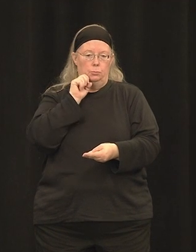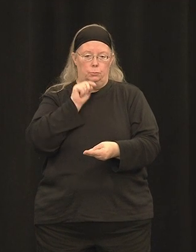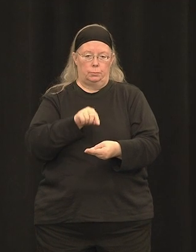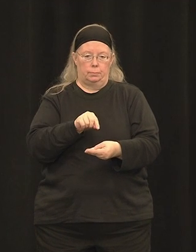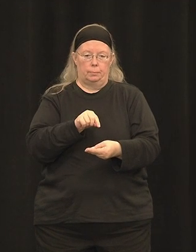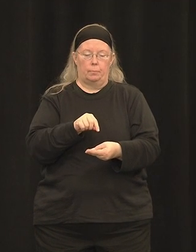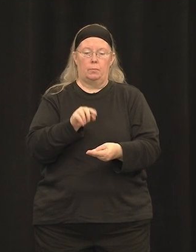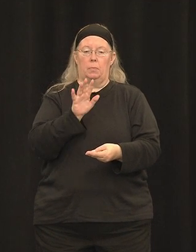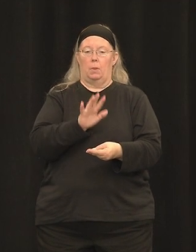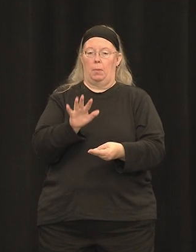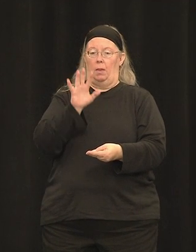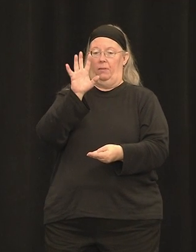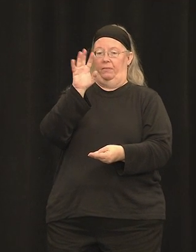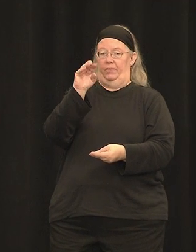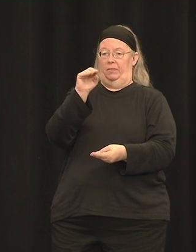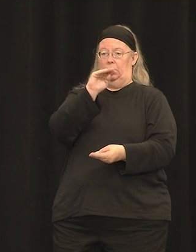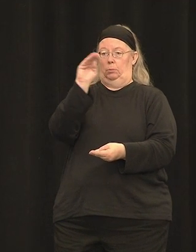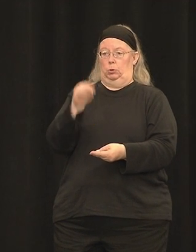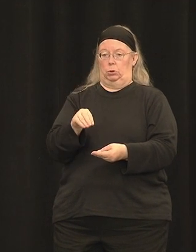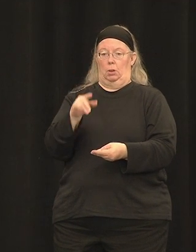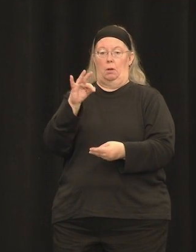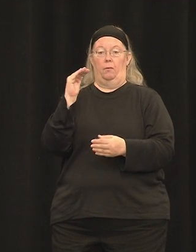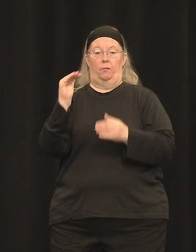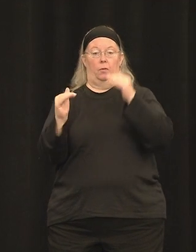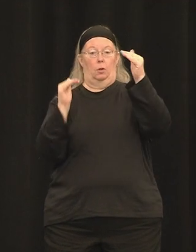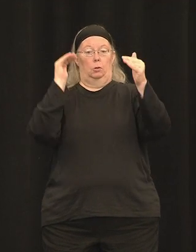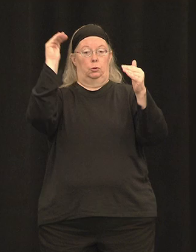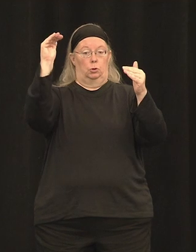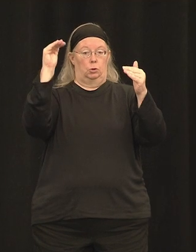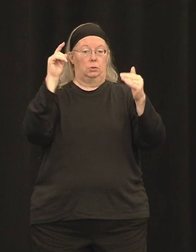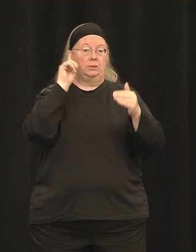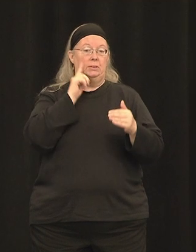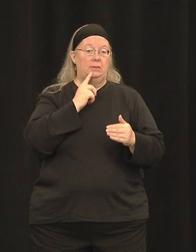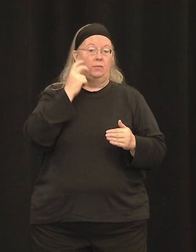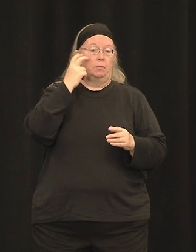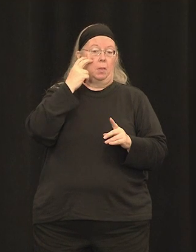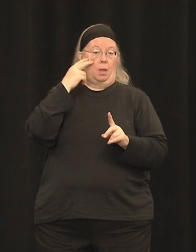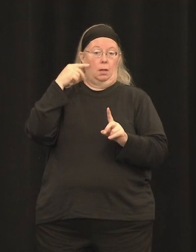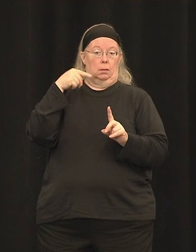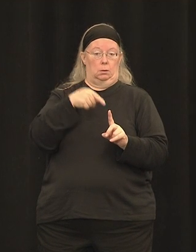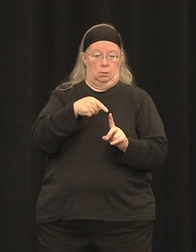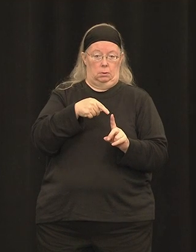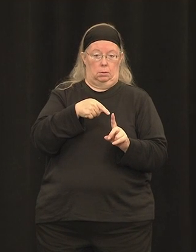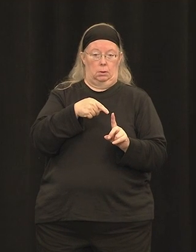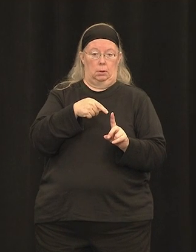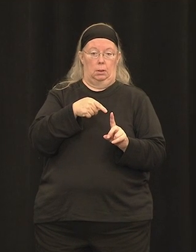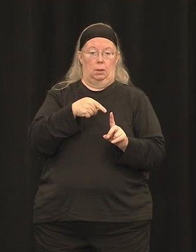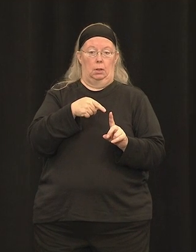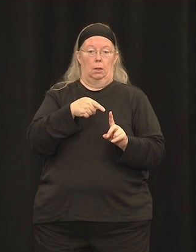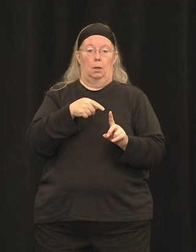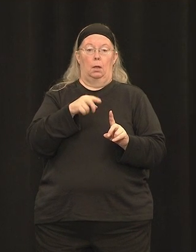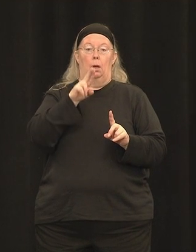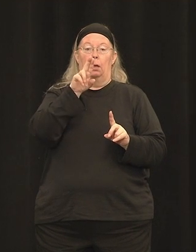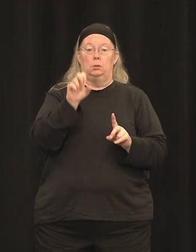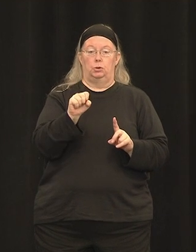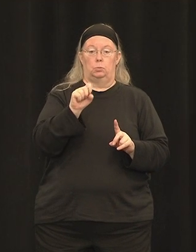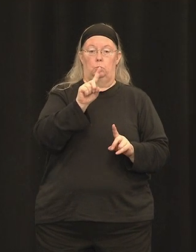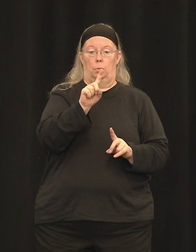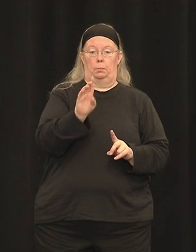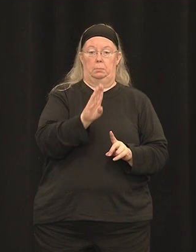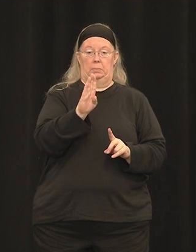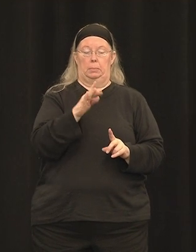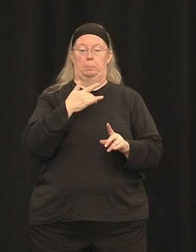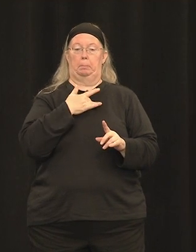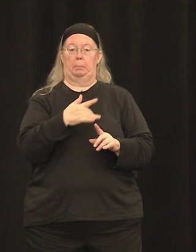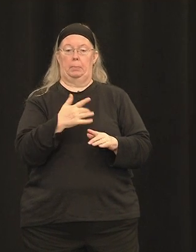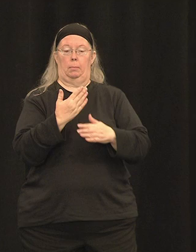all adult deaf blindness. But as Jen mentioned earlier, patients with Usher 1B tend to be born profoundly deaf, have